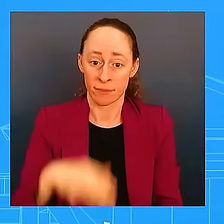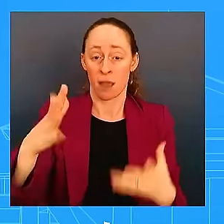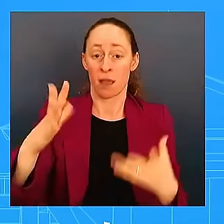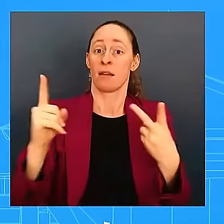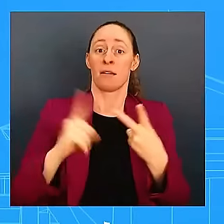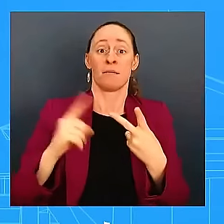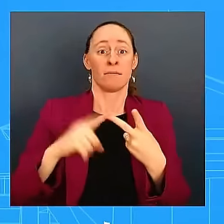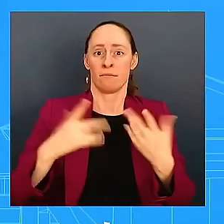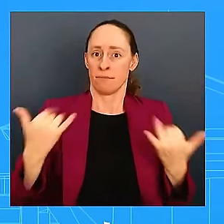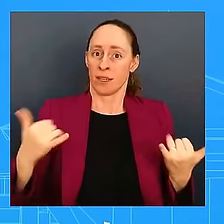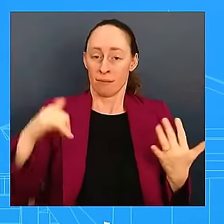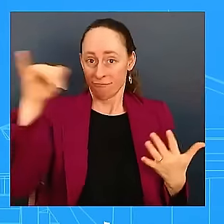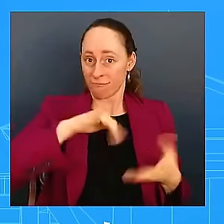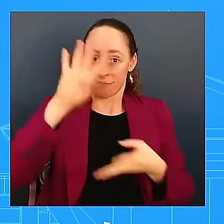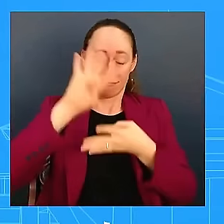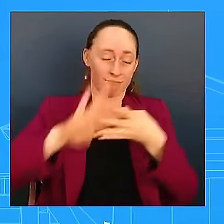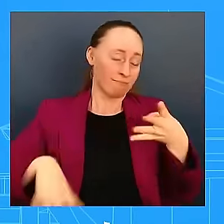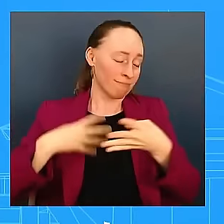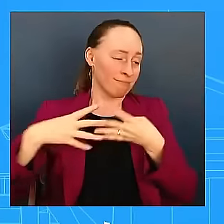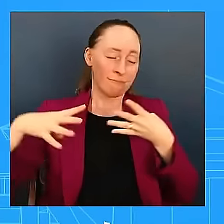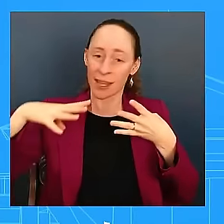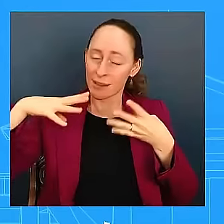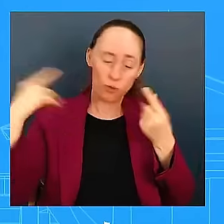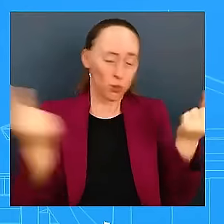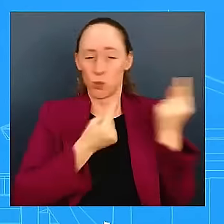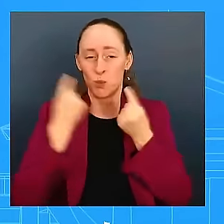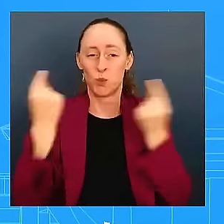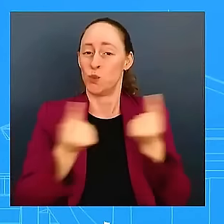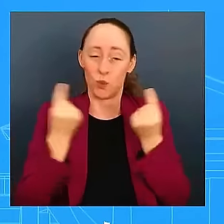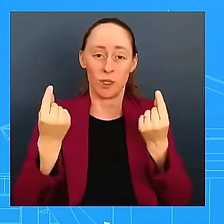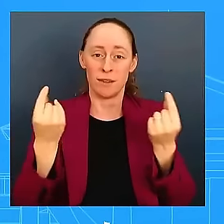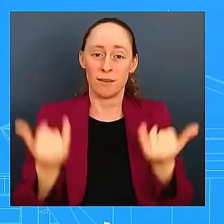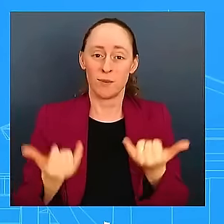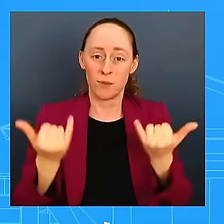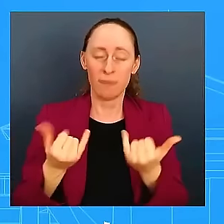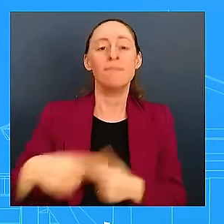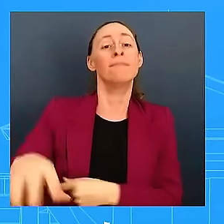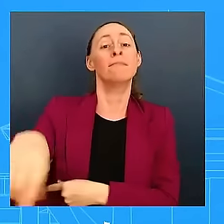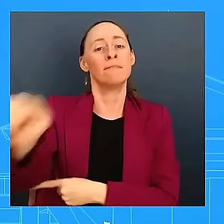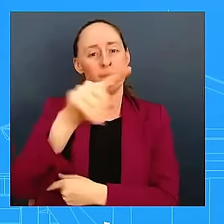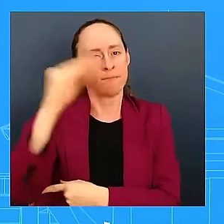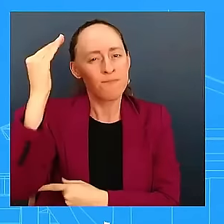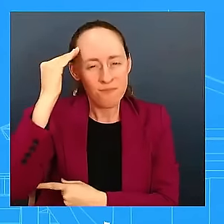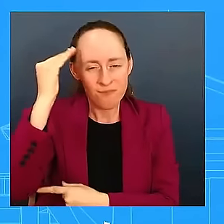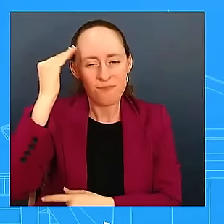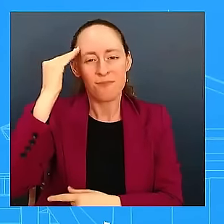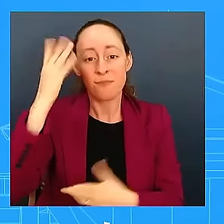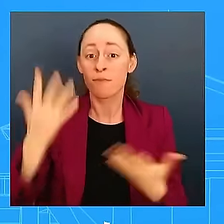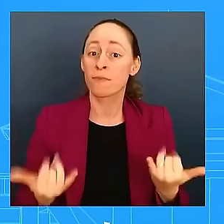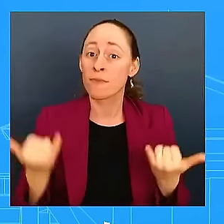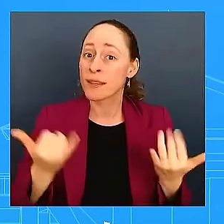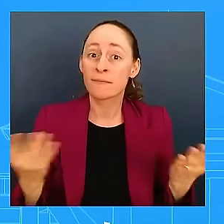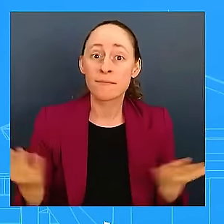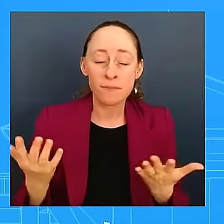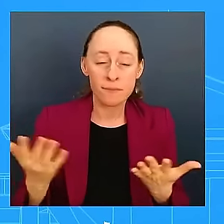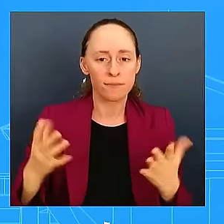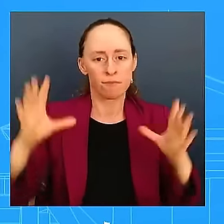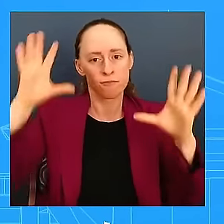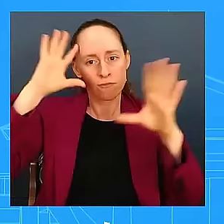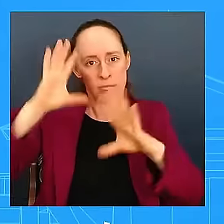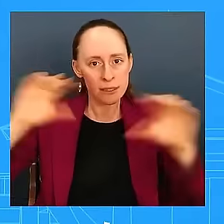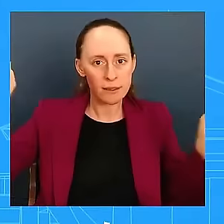One of the other things that we're going to be doing, as you all know, today the President and the Vice President are announcing new actions to